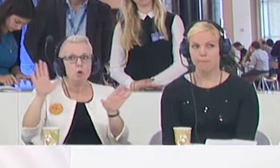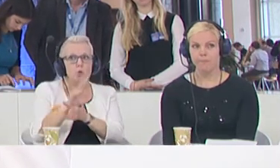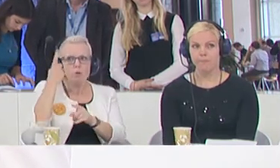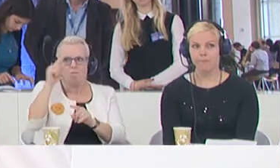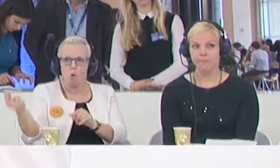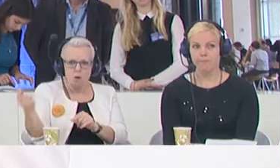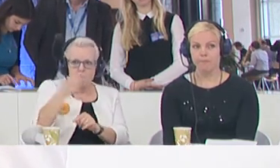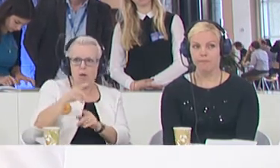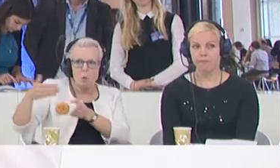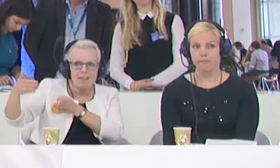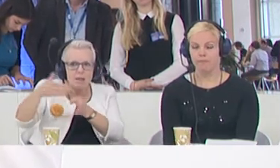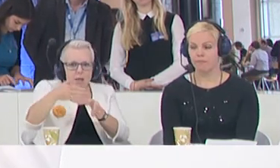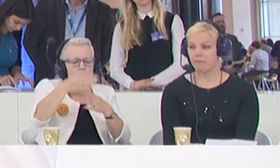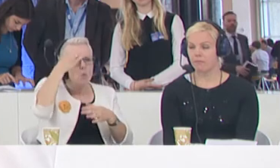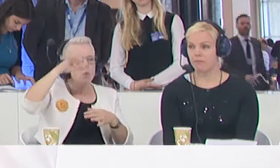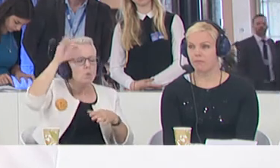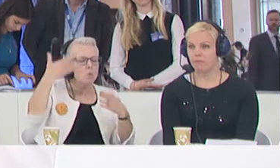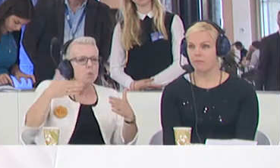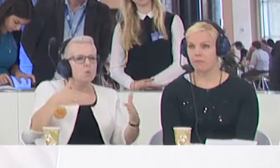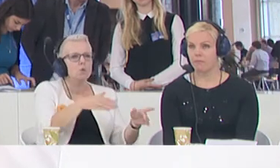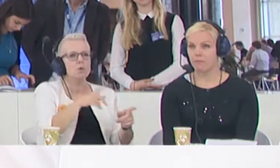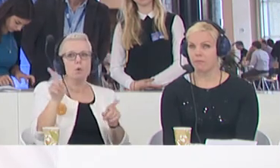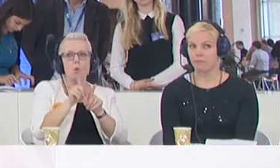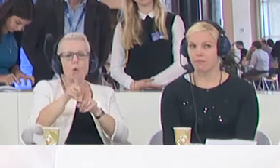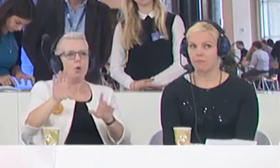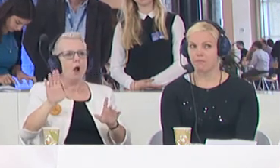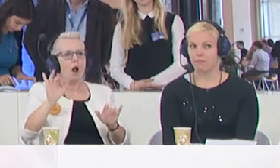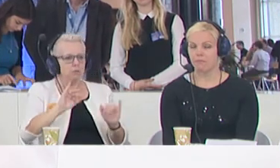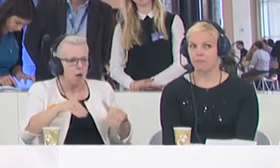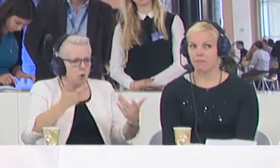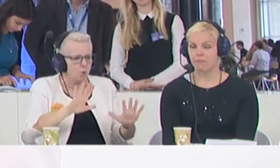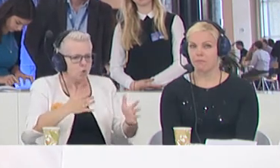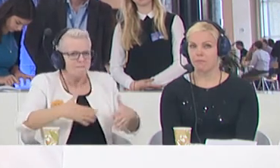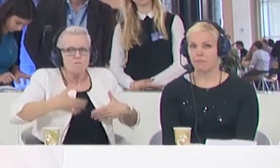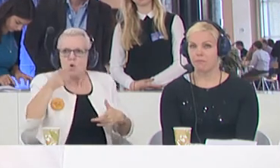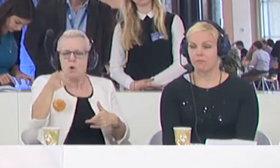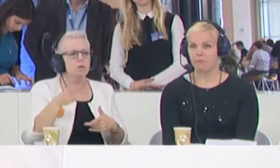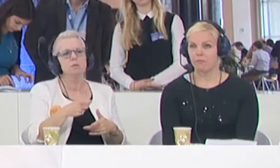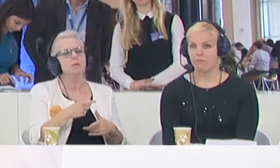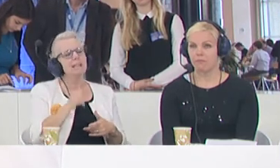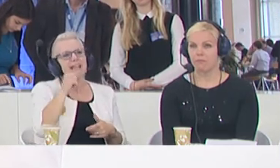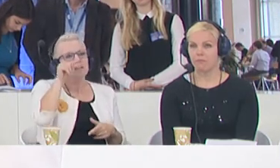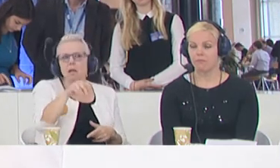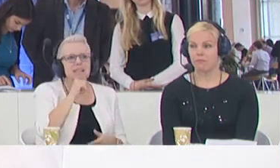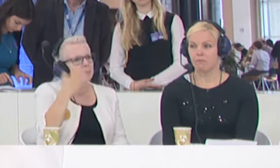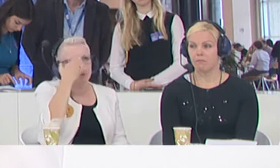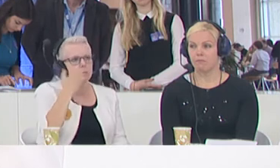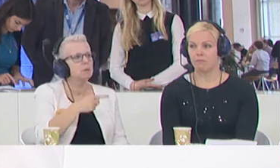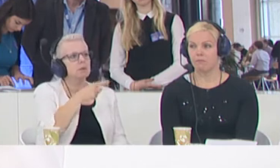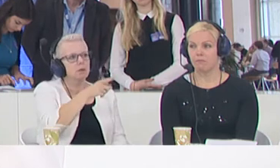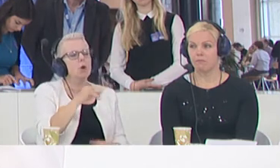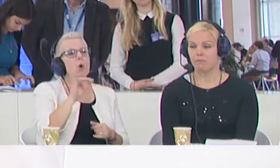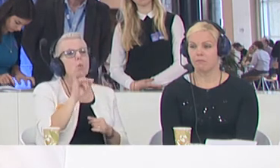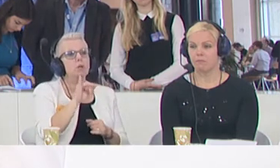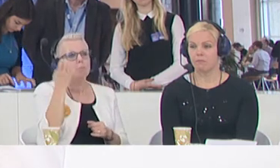and what it is like when they arrive. I don't think this is the problem as such. I think it is the rhetoric that is